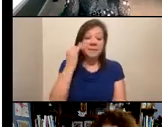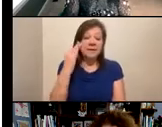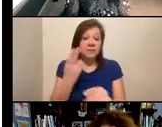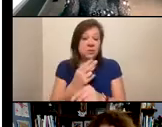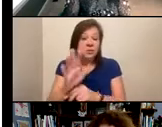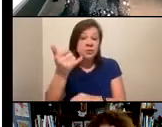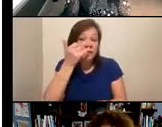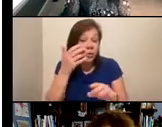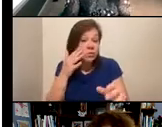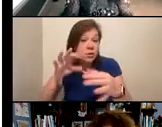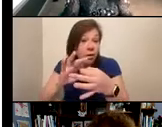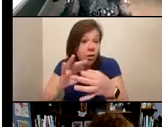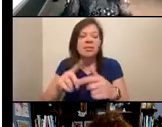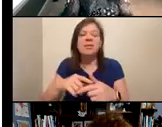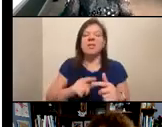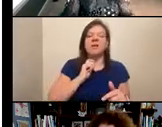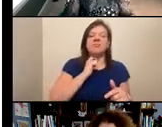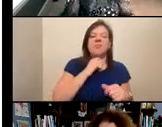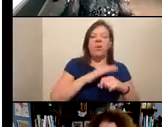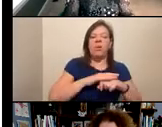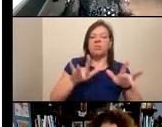call in, you should mute your computer's speakers.